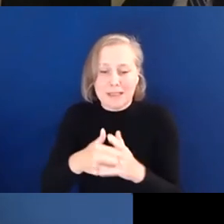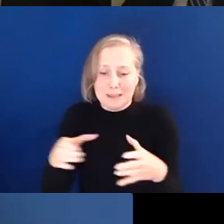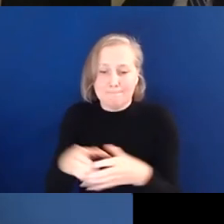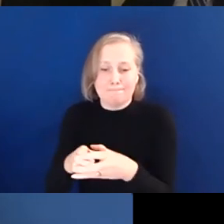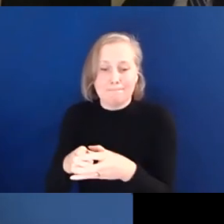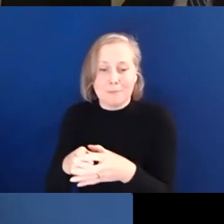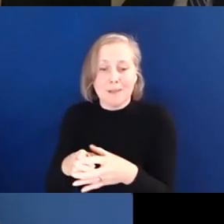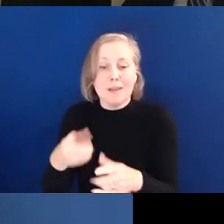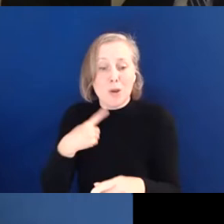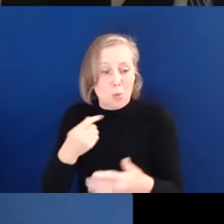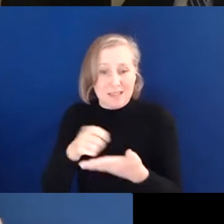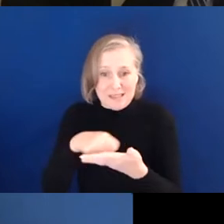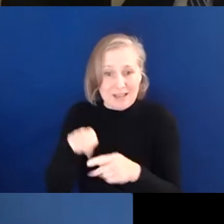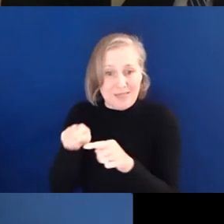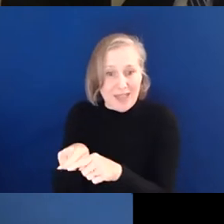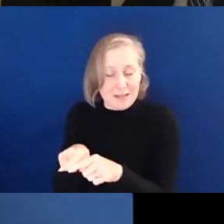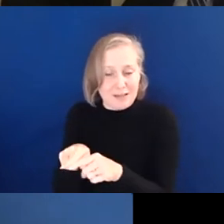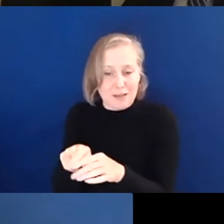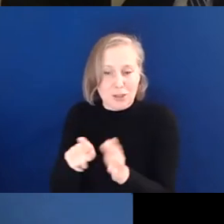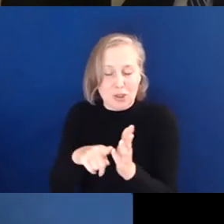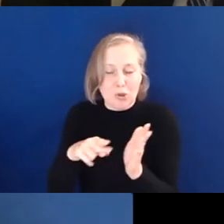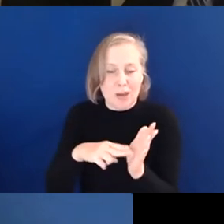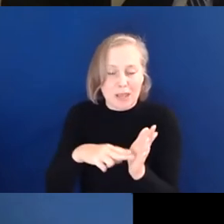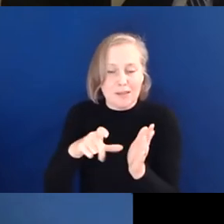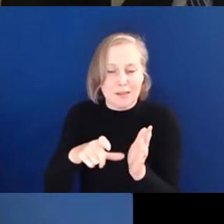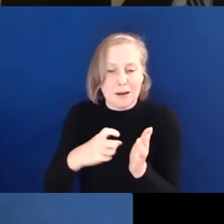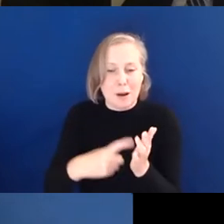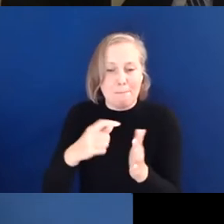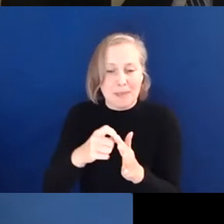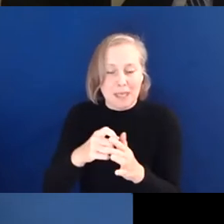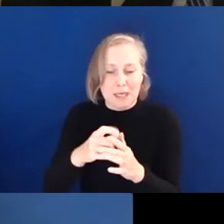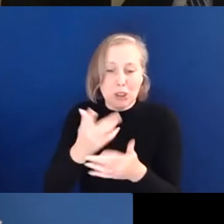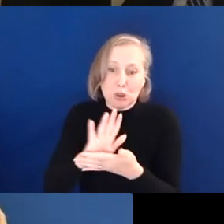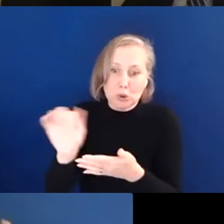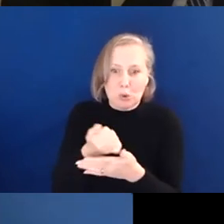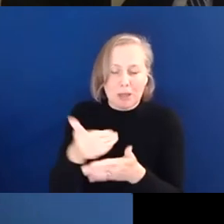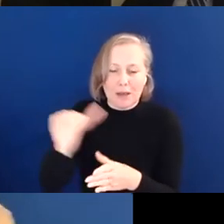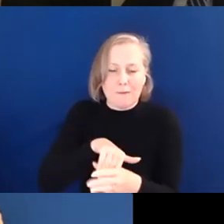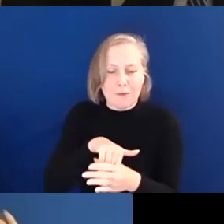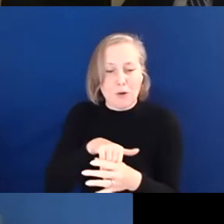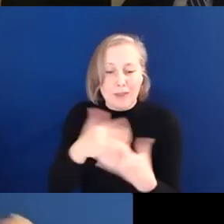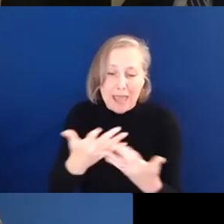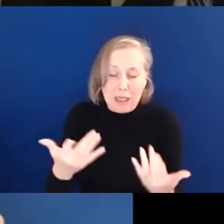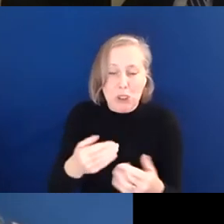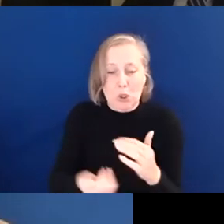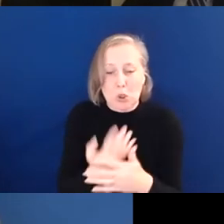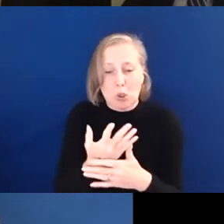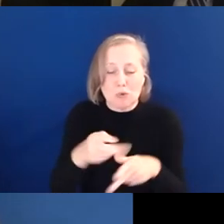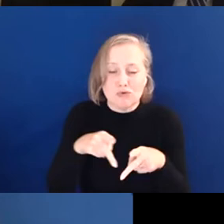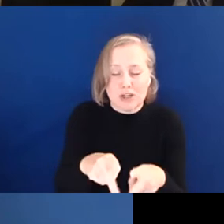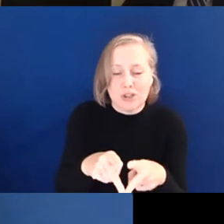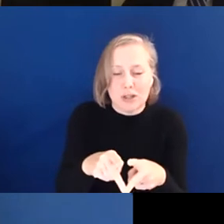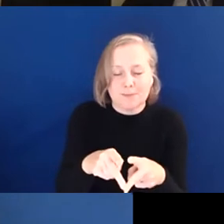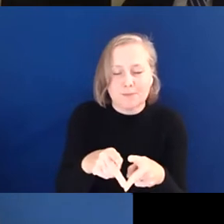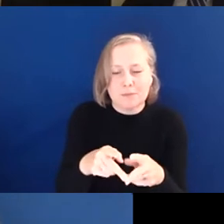UNCRPD should be the centrepiece of any new disability strategy. I certainly idea of